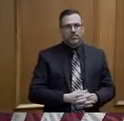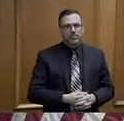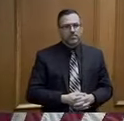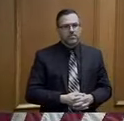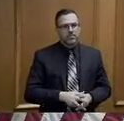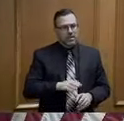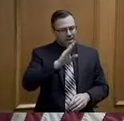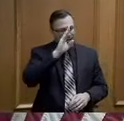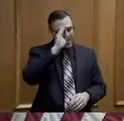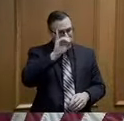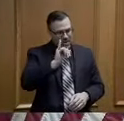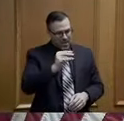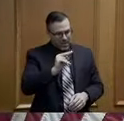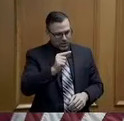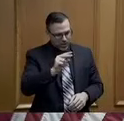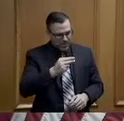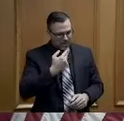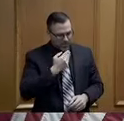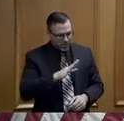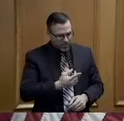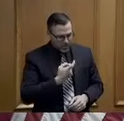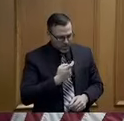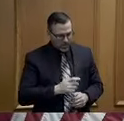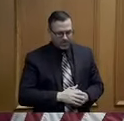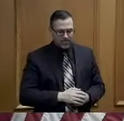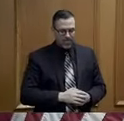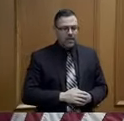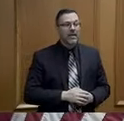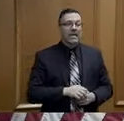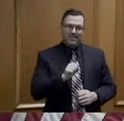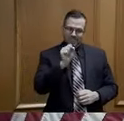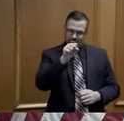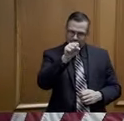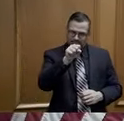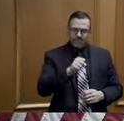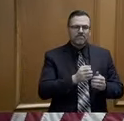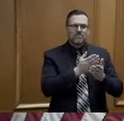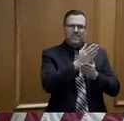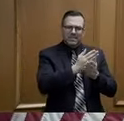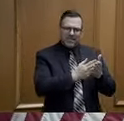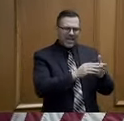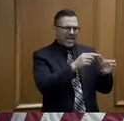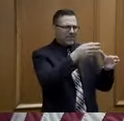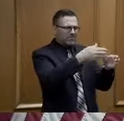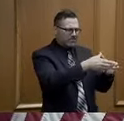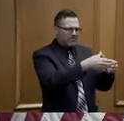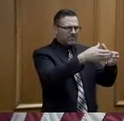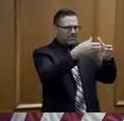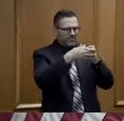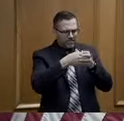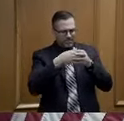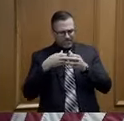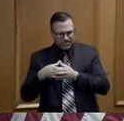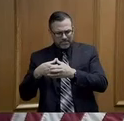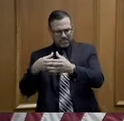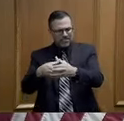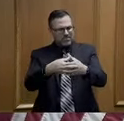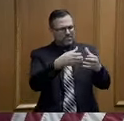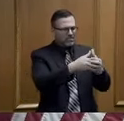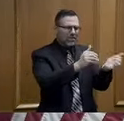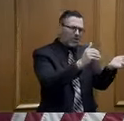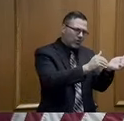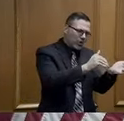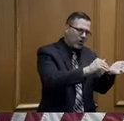Hi, Jonathan. Thank you for the question. We have seen isolated pockets in health care workers as well as